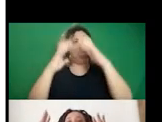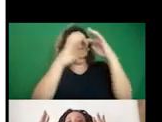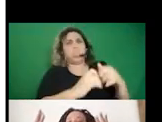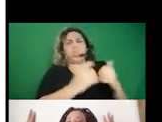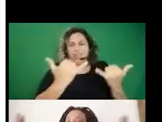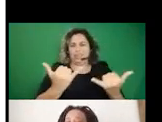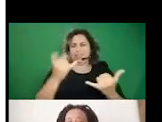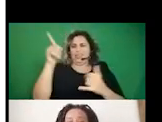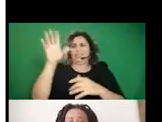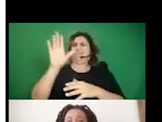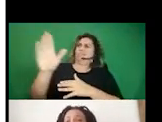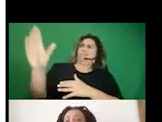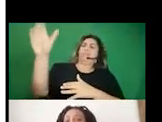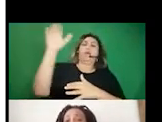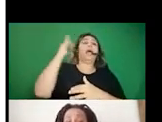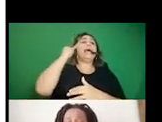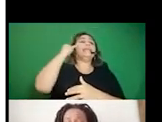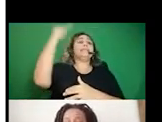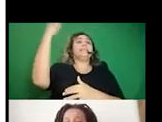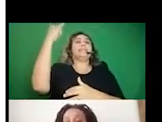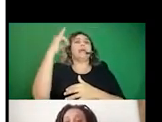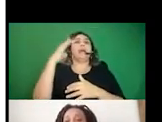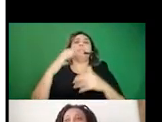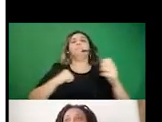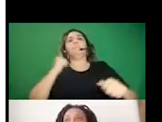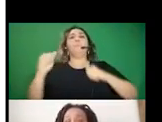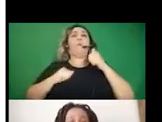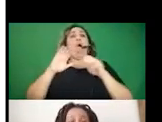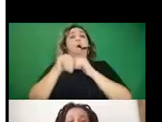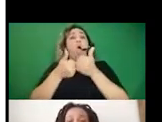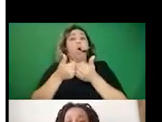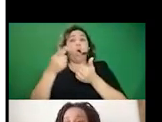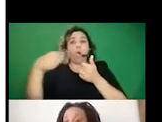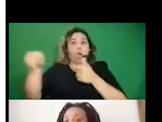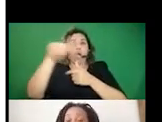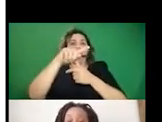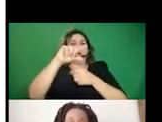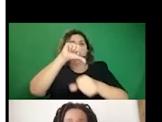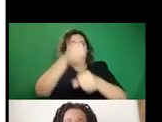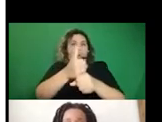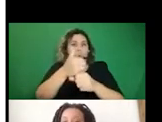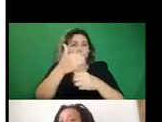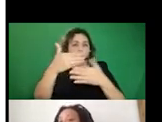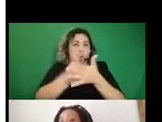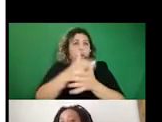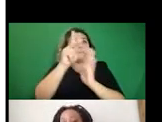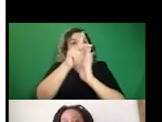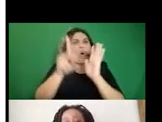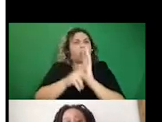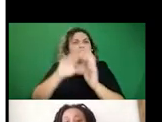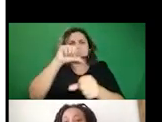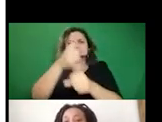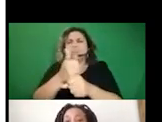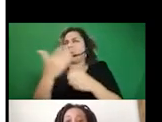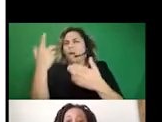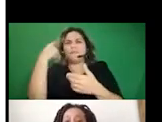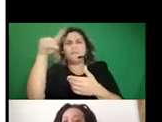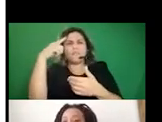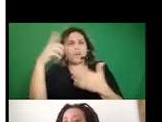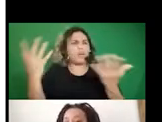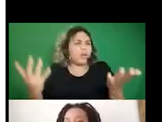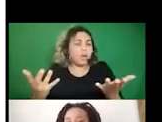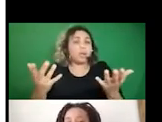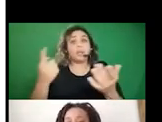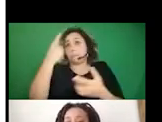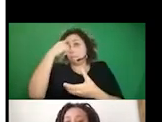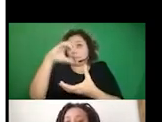ideas that motivate how these platforms get made, what policies are made, et cetera, et cetera. What